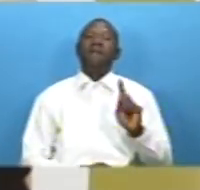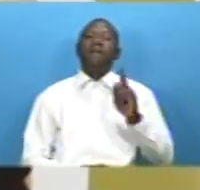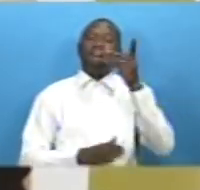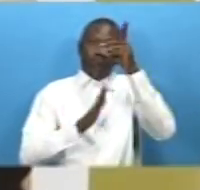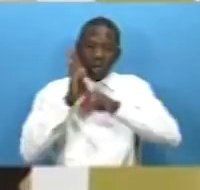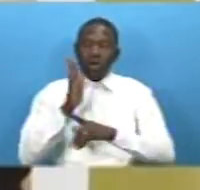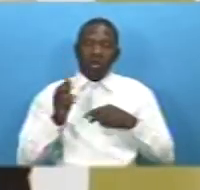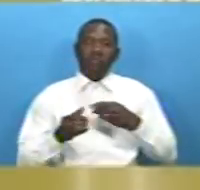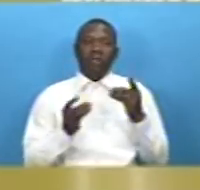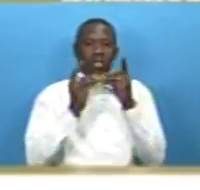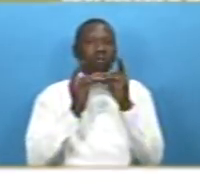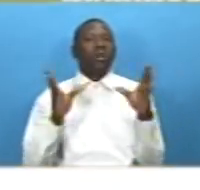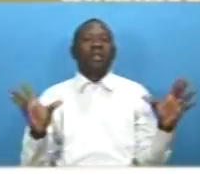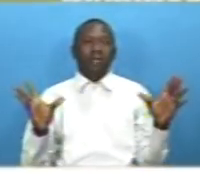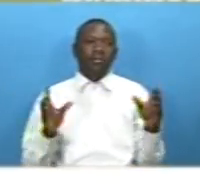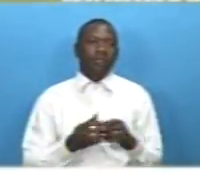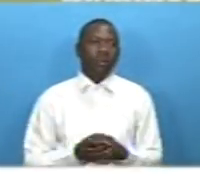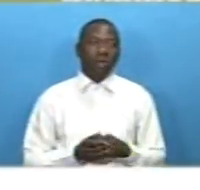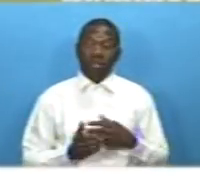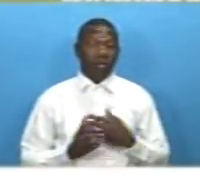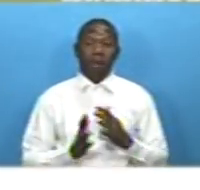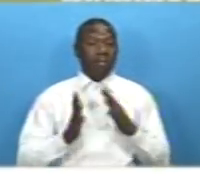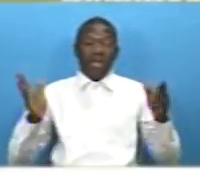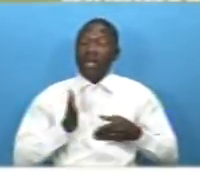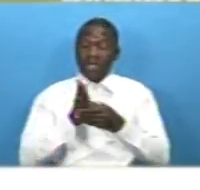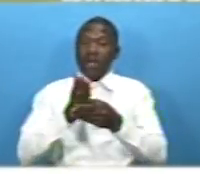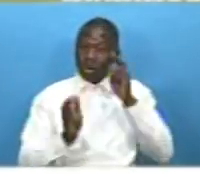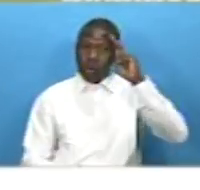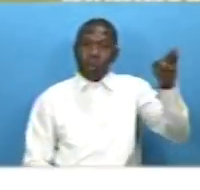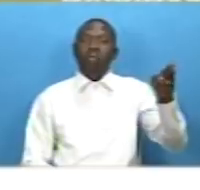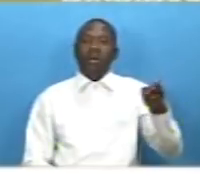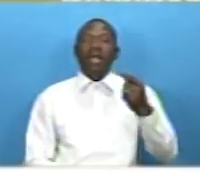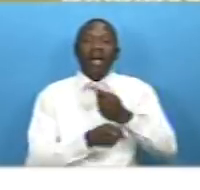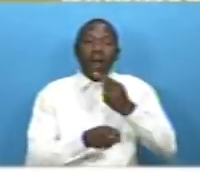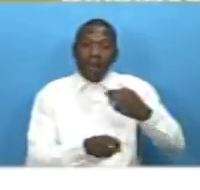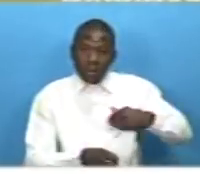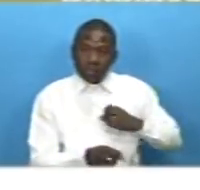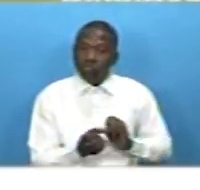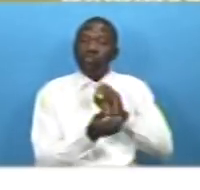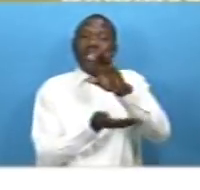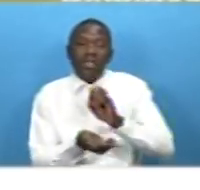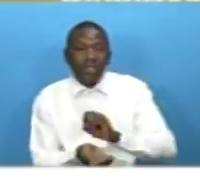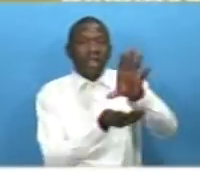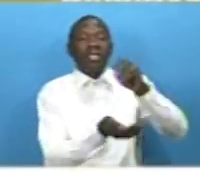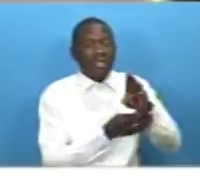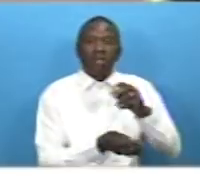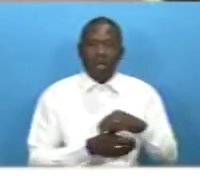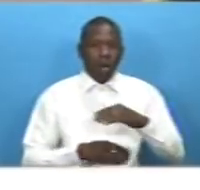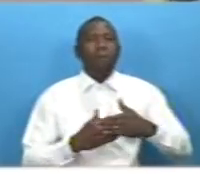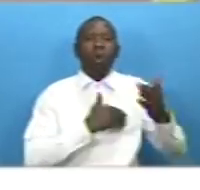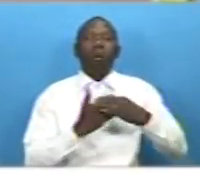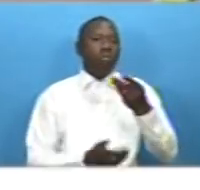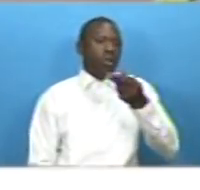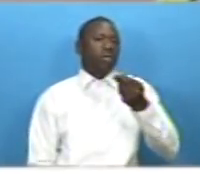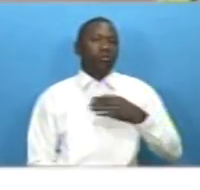of democracy when there is a greater need at home gambians sent home significantly more remittances to help their families